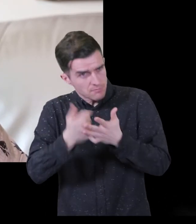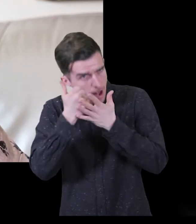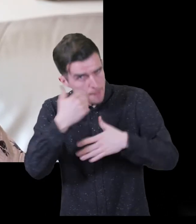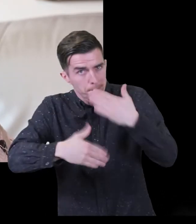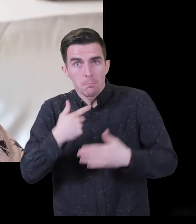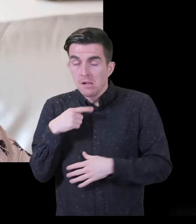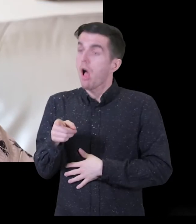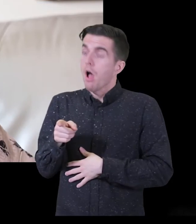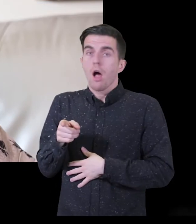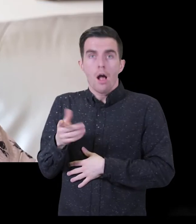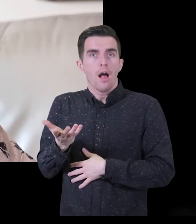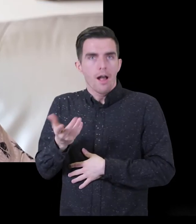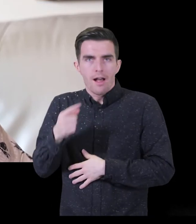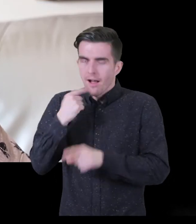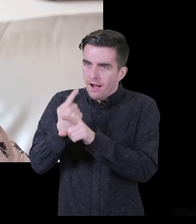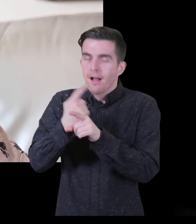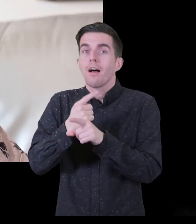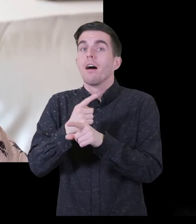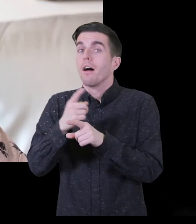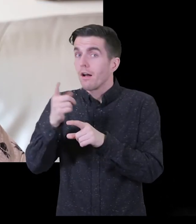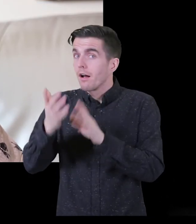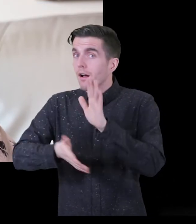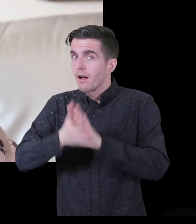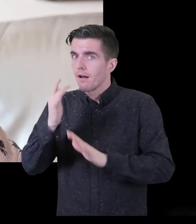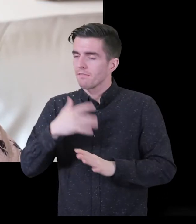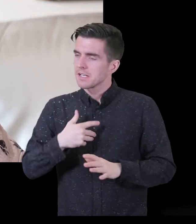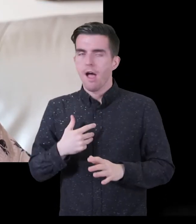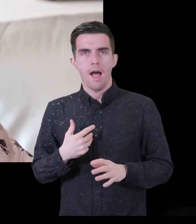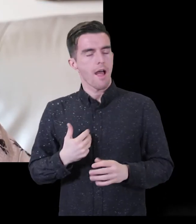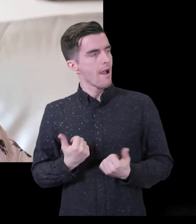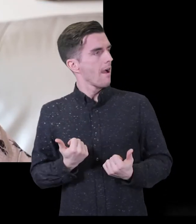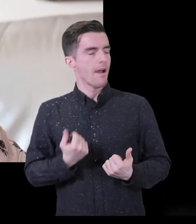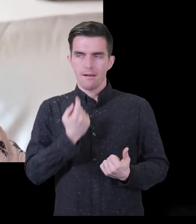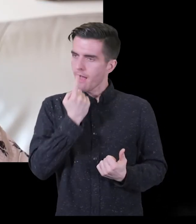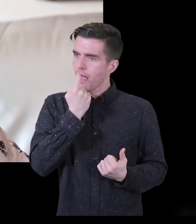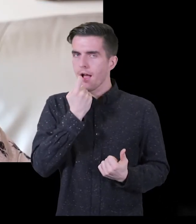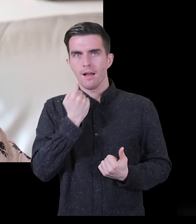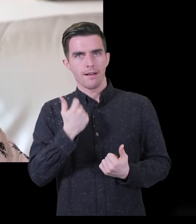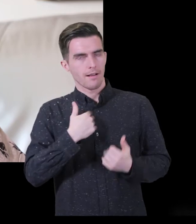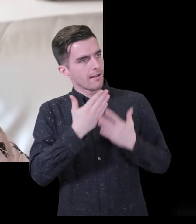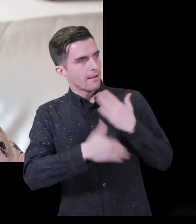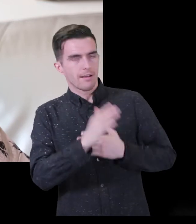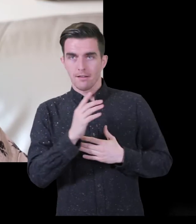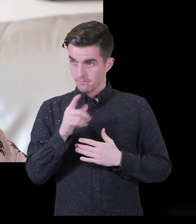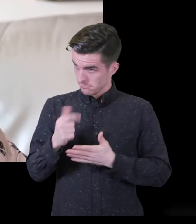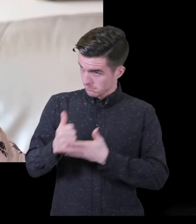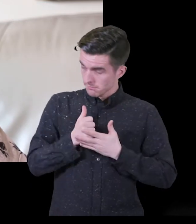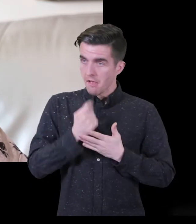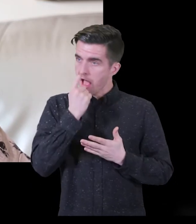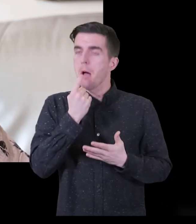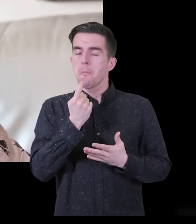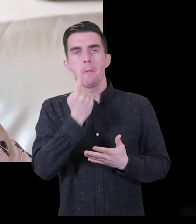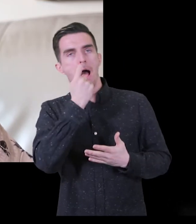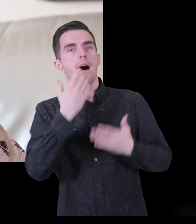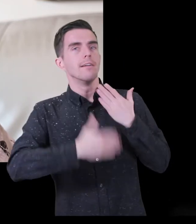me at ease, told me, assured me that there was a lot of things could be done to help me. There was a lot of aids I could get, there was a lot of help out